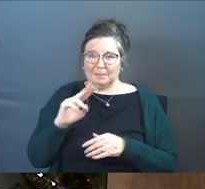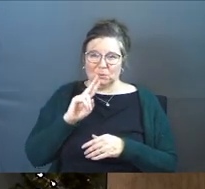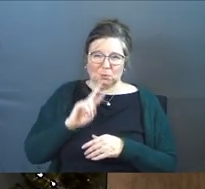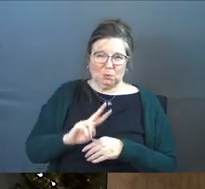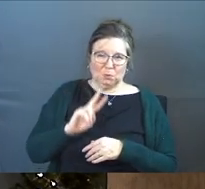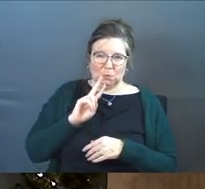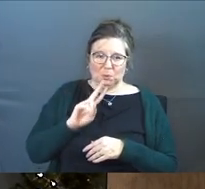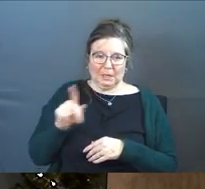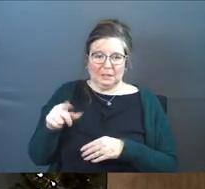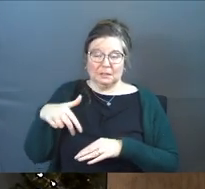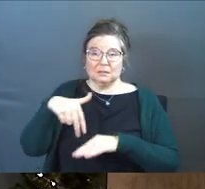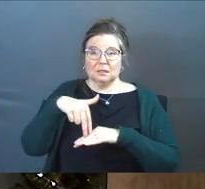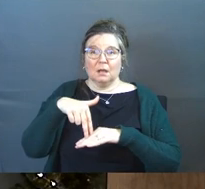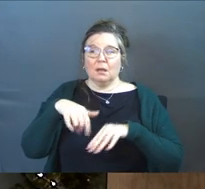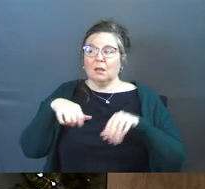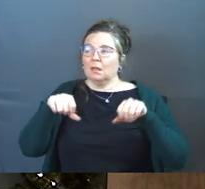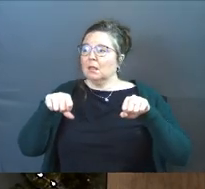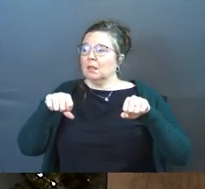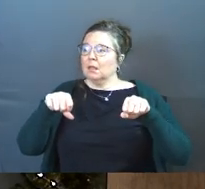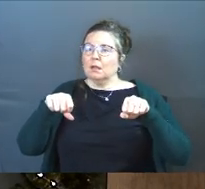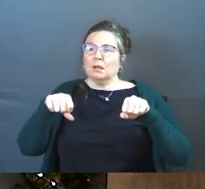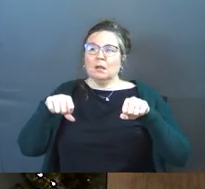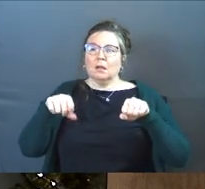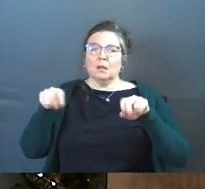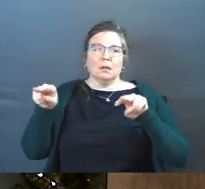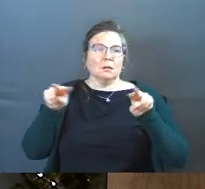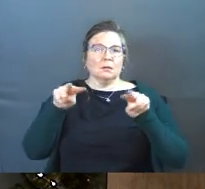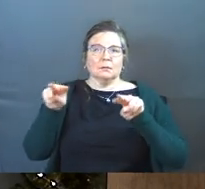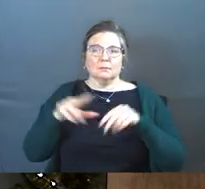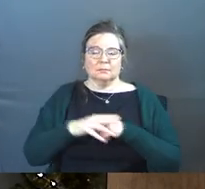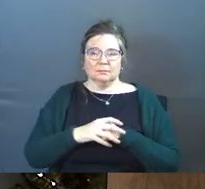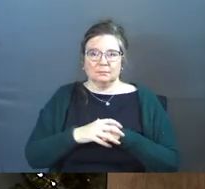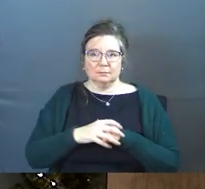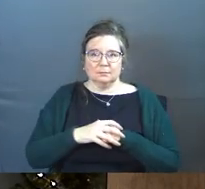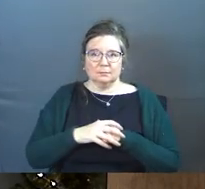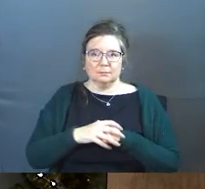crib and he's just standing up there at the crib looking around